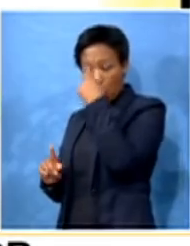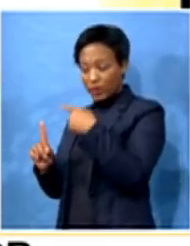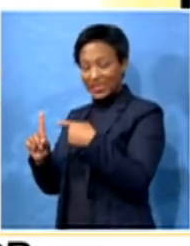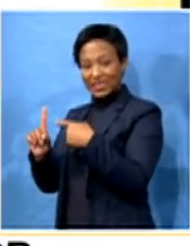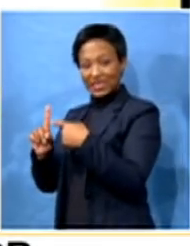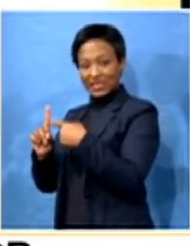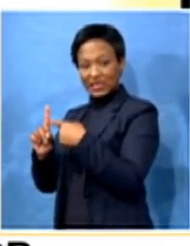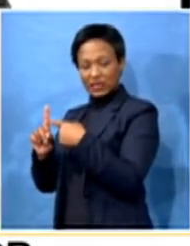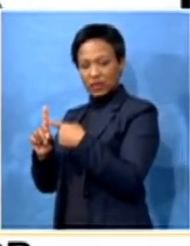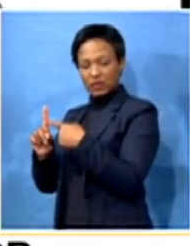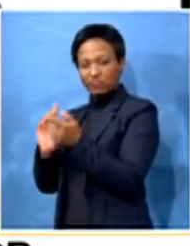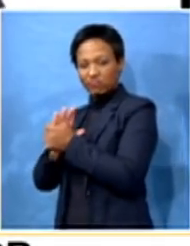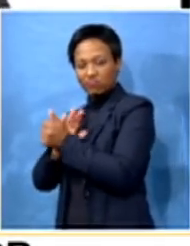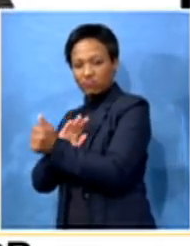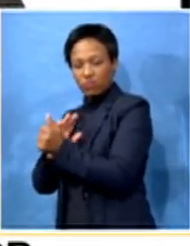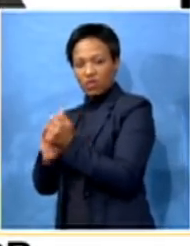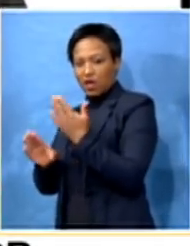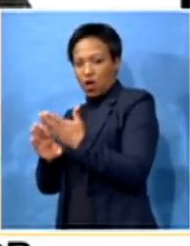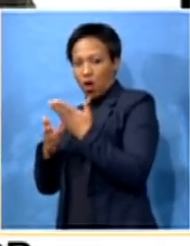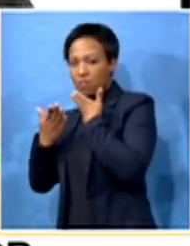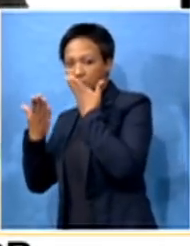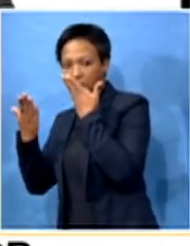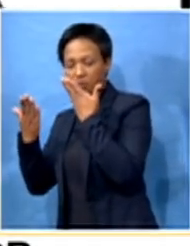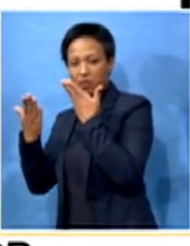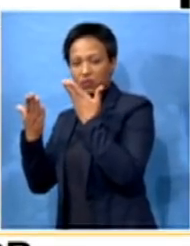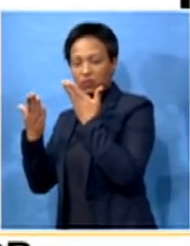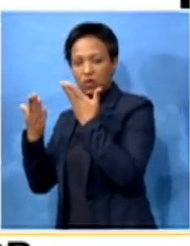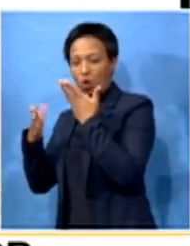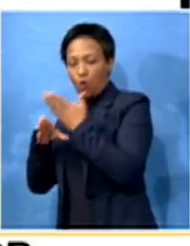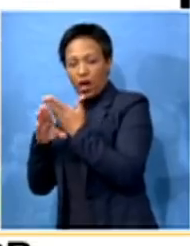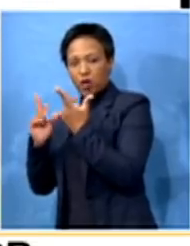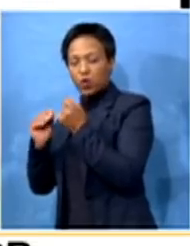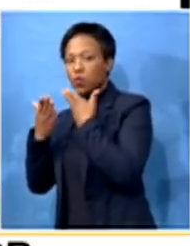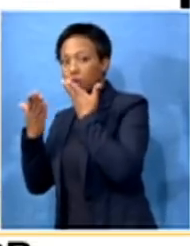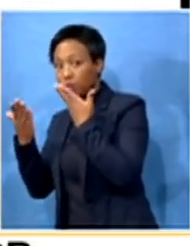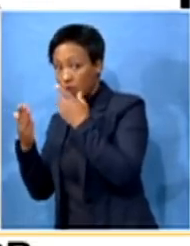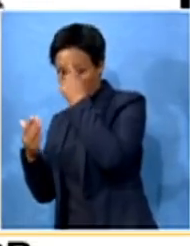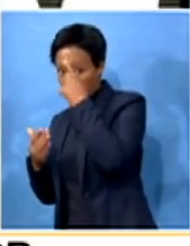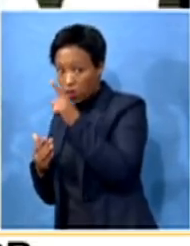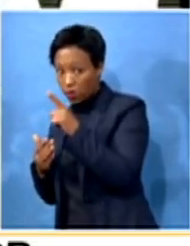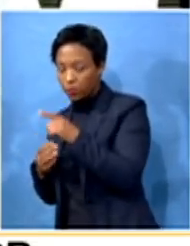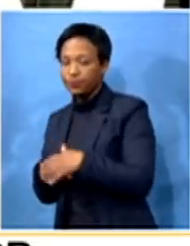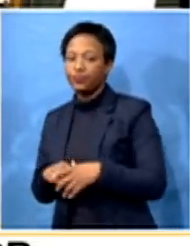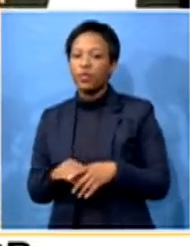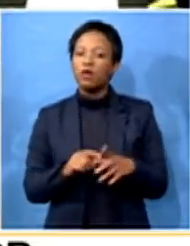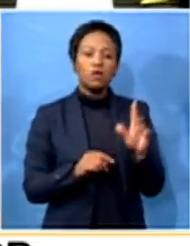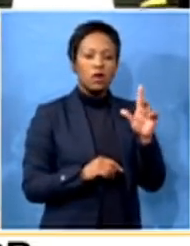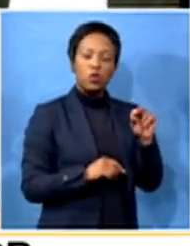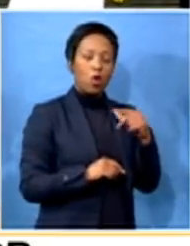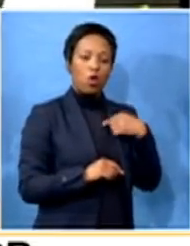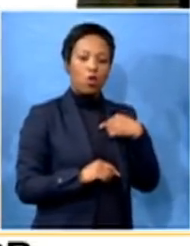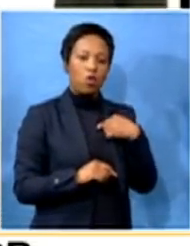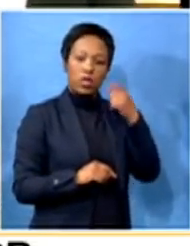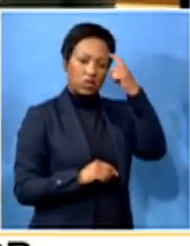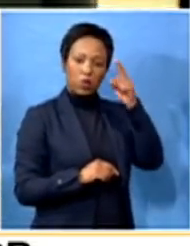Not because she was incompetent. But I think at that time, the situation politically, because of the intra